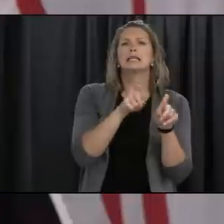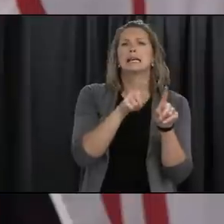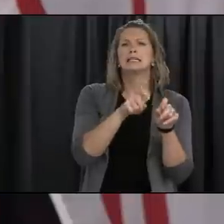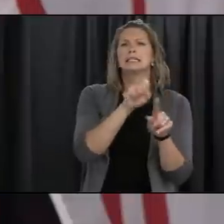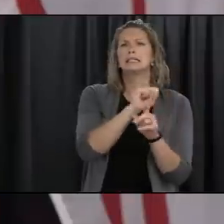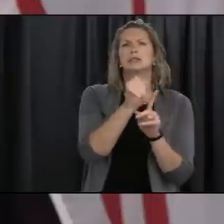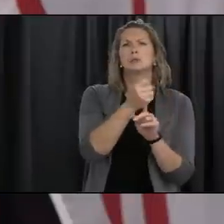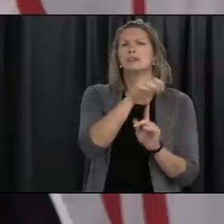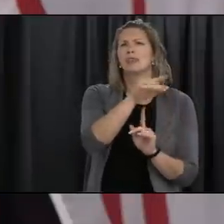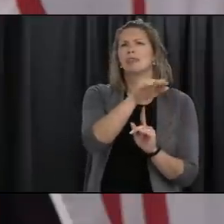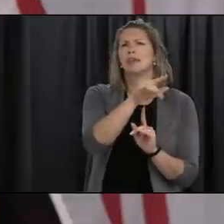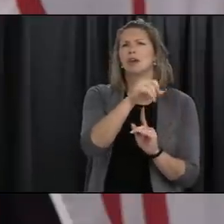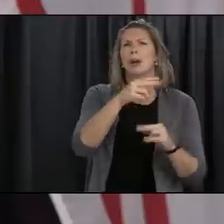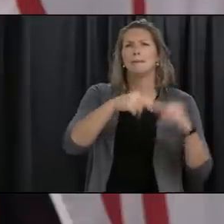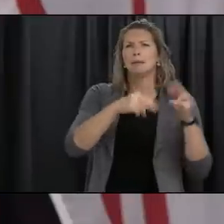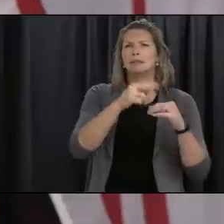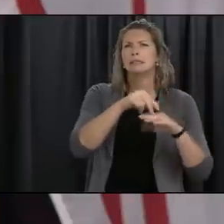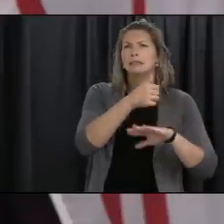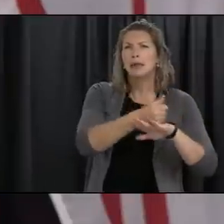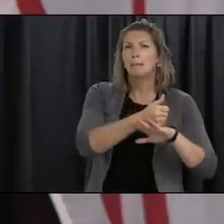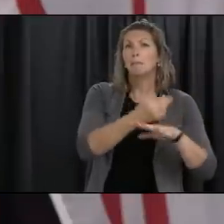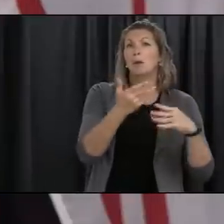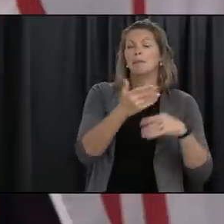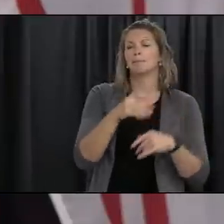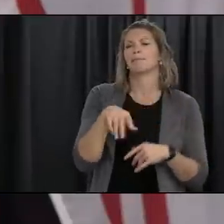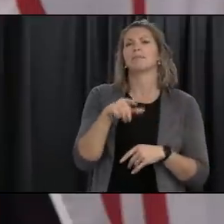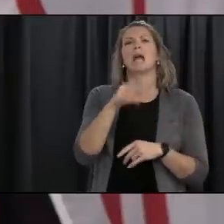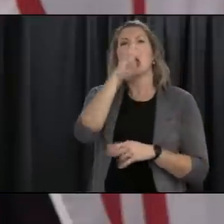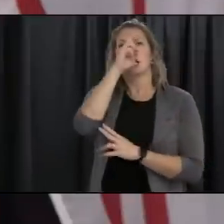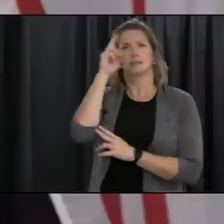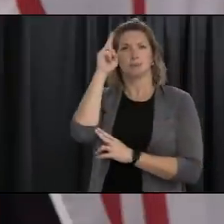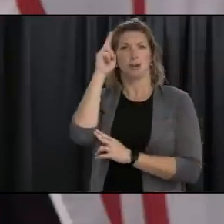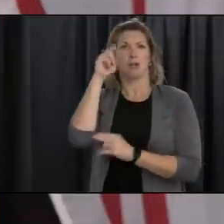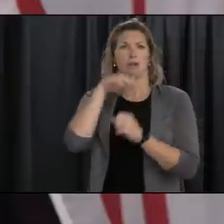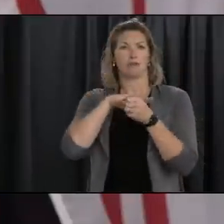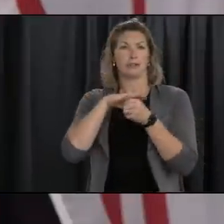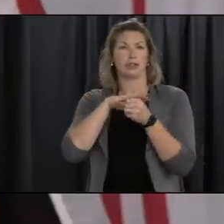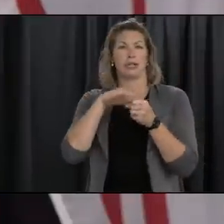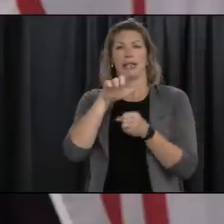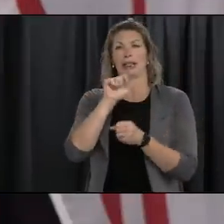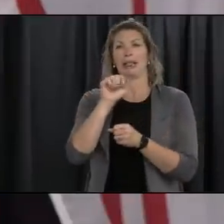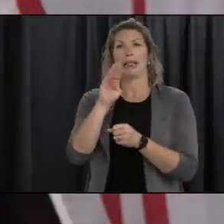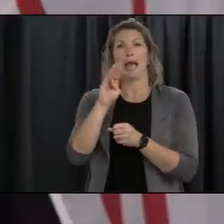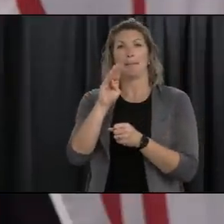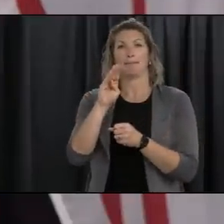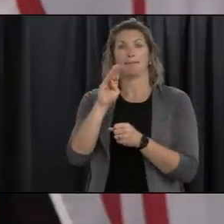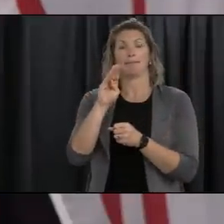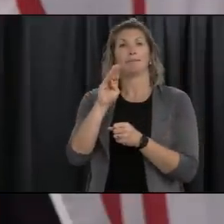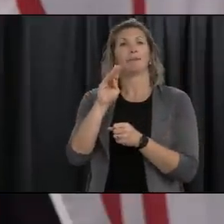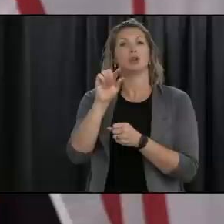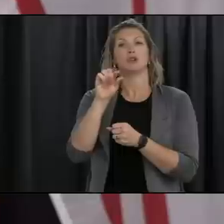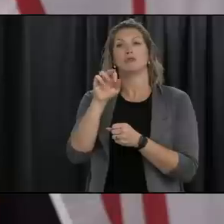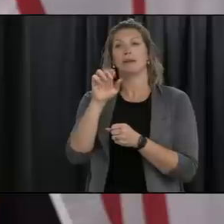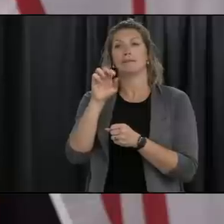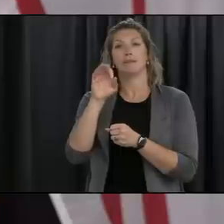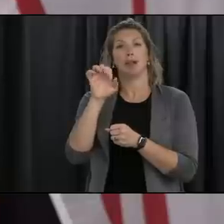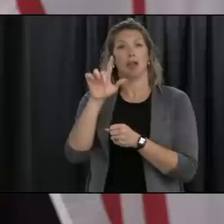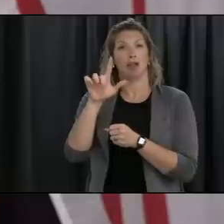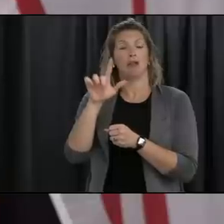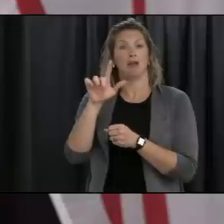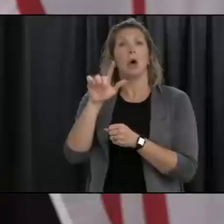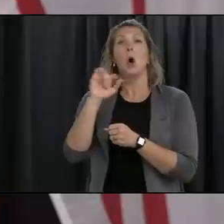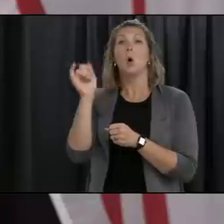with um labrador grenfall revolves around uh the first nations uh inuit health branch